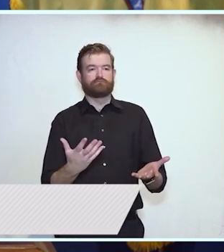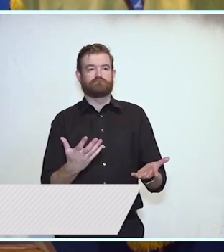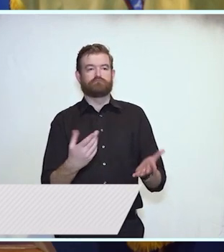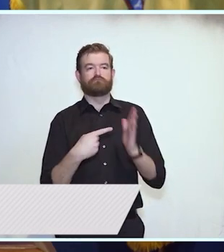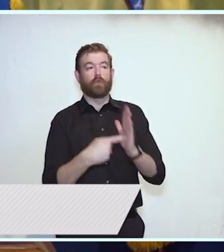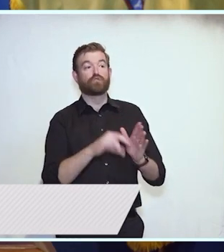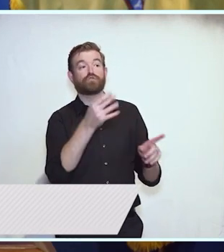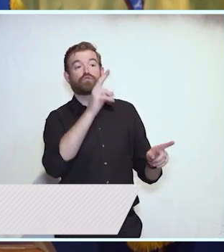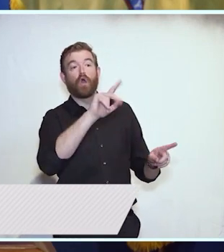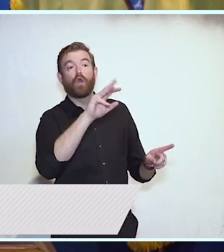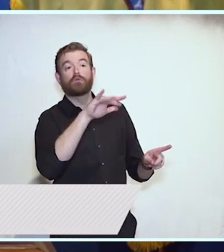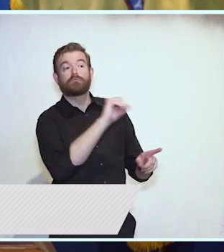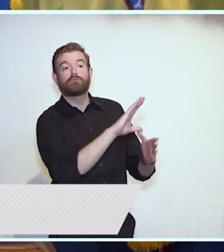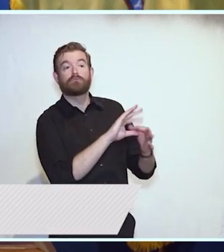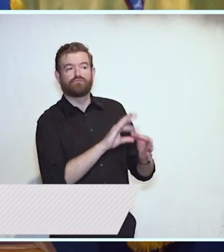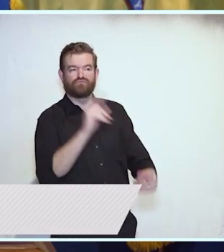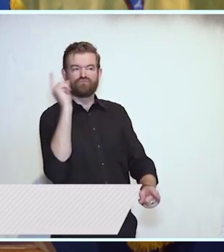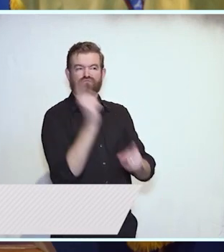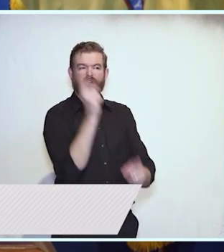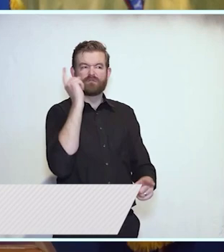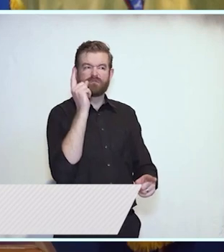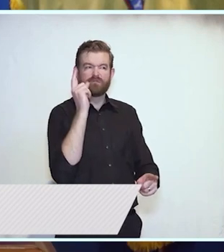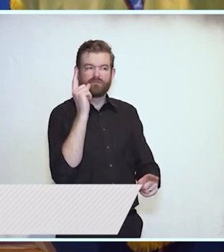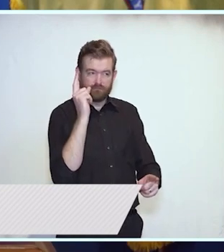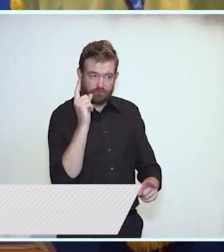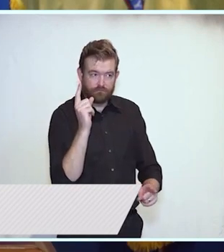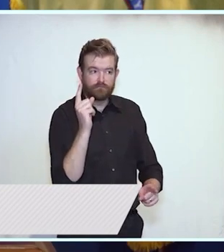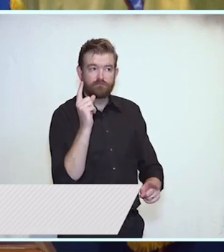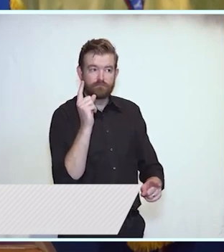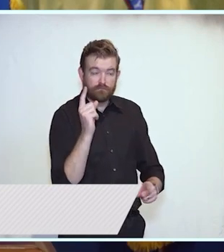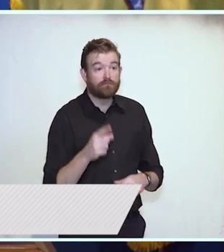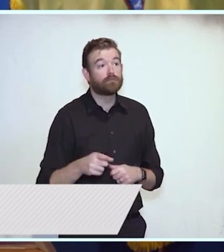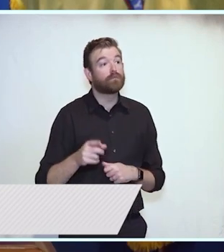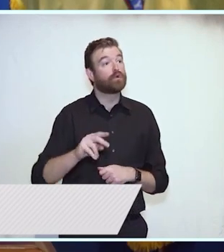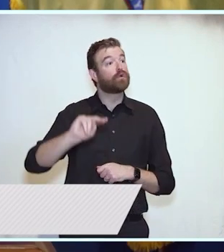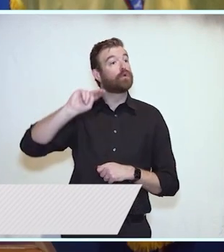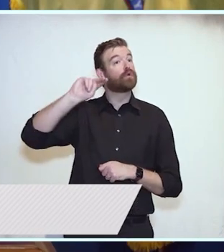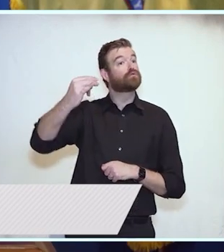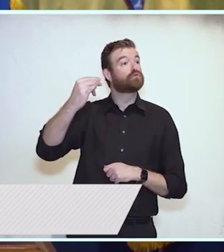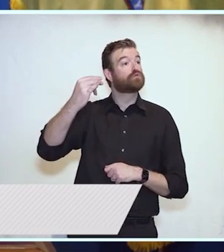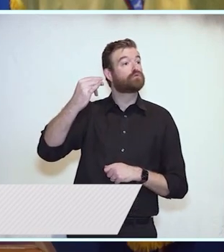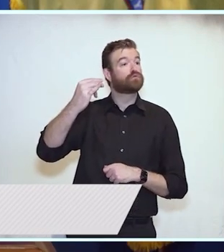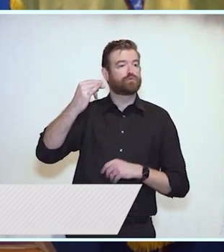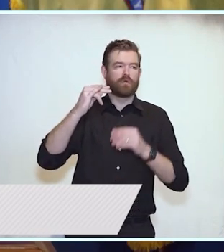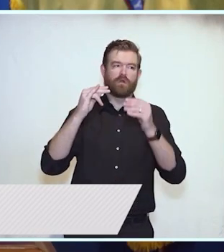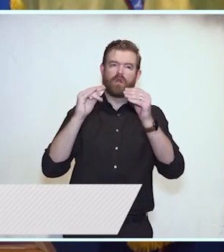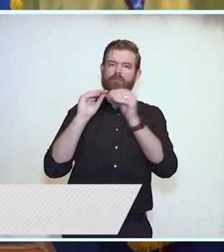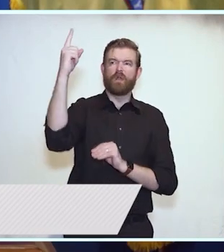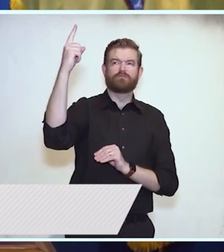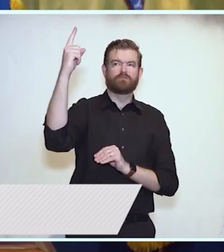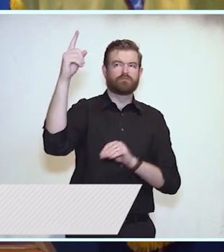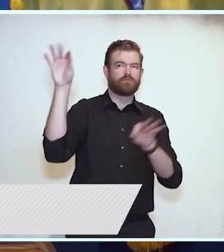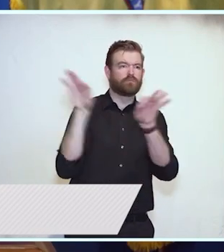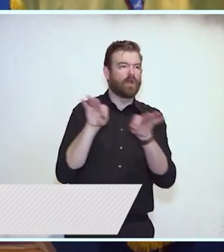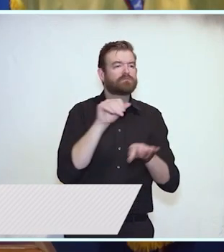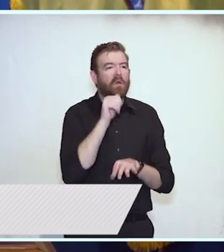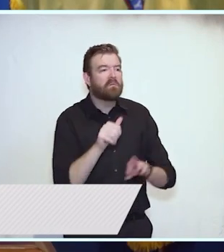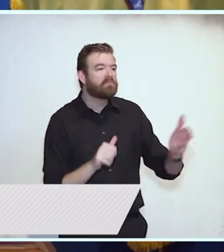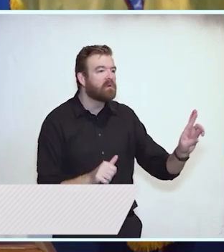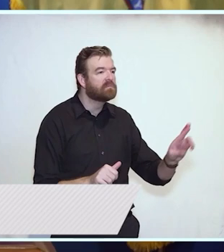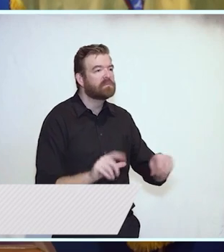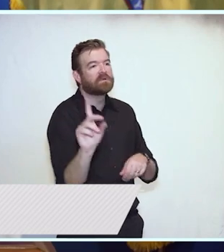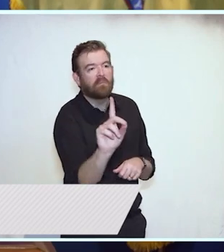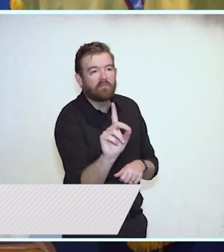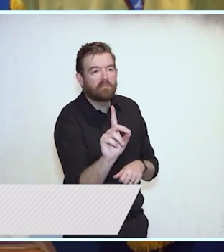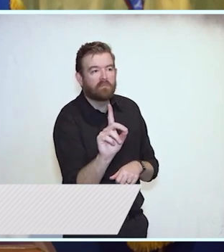Let's pledge to put the needs of every New Jerseyan before the wants of our party or any single person in it. Let's stop shouting down